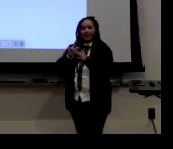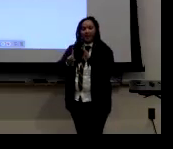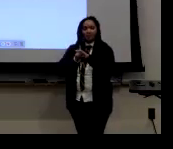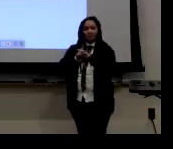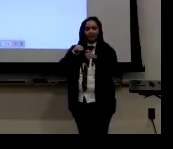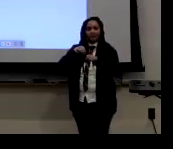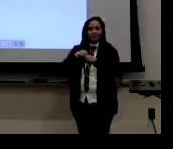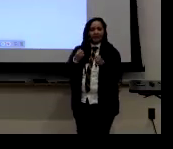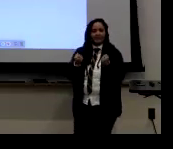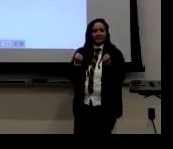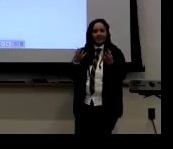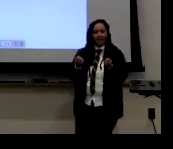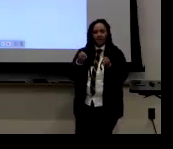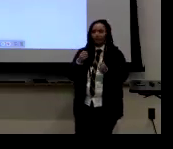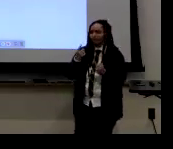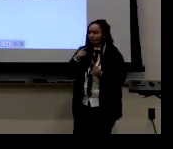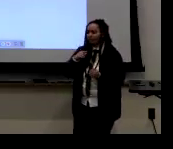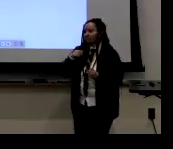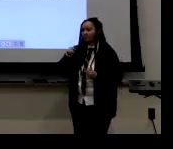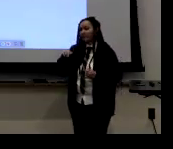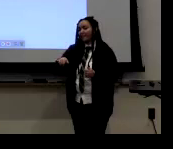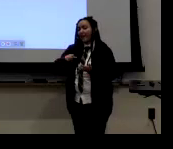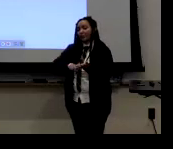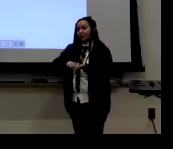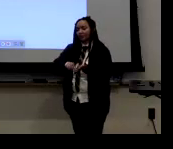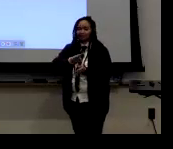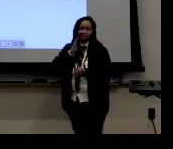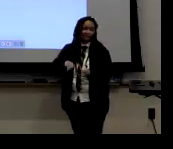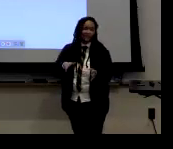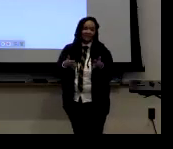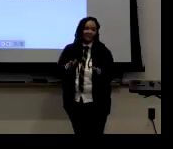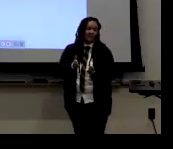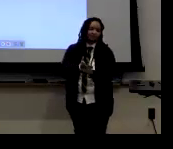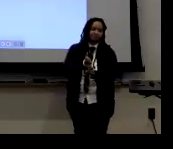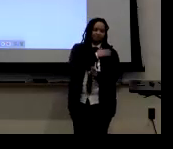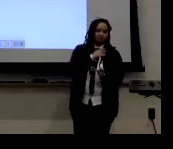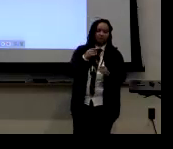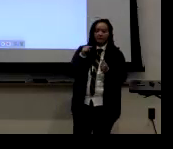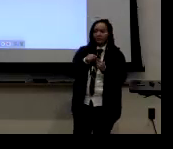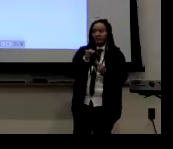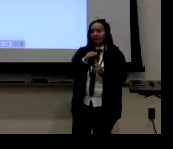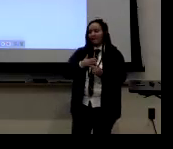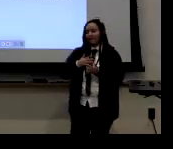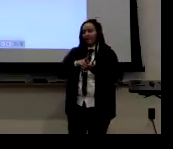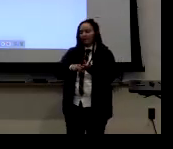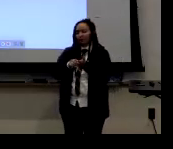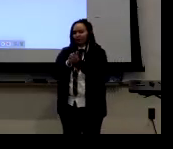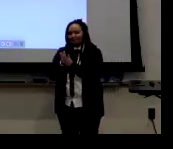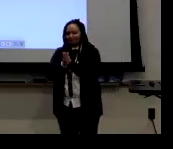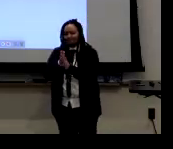So touching on the topic of masculinity and signing related to masculinity and masculine signing styles.